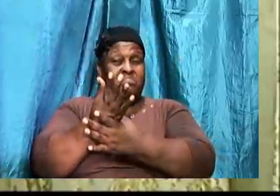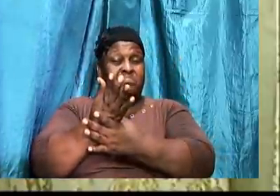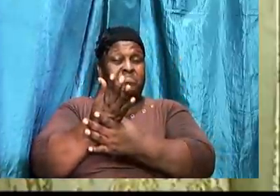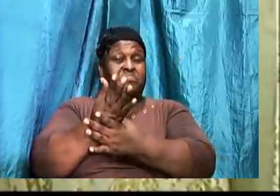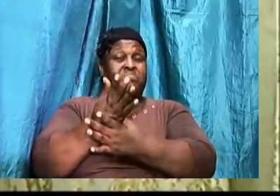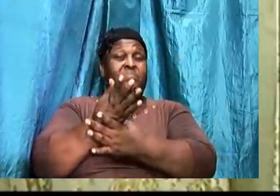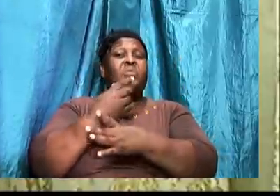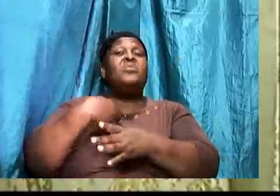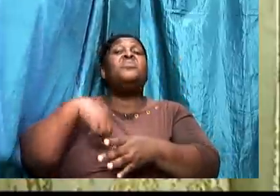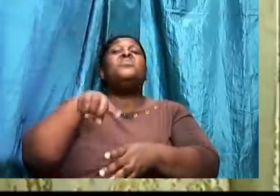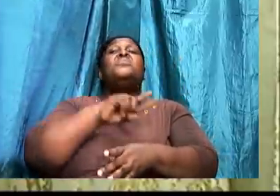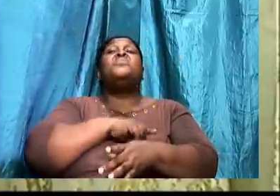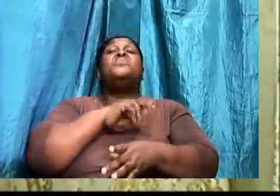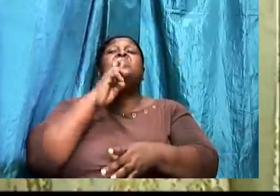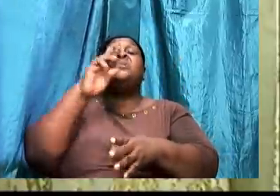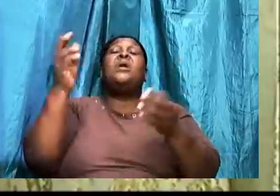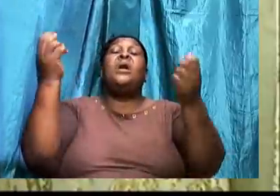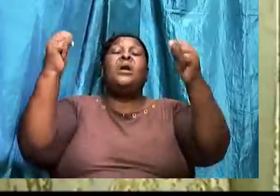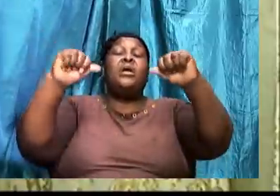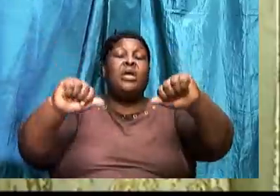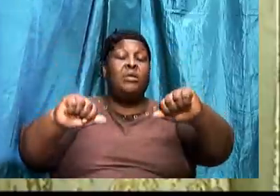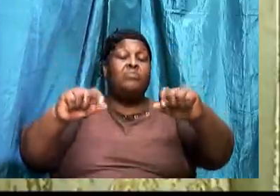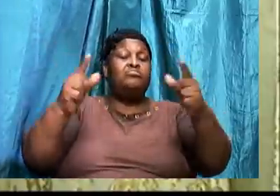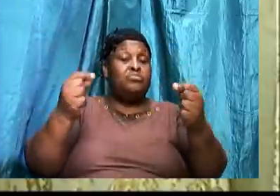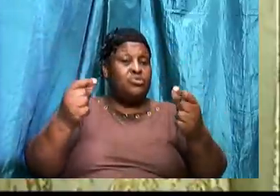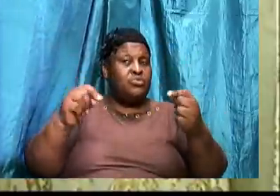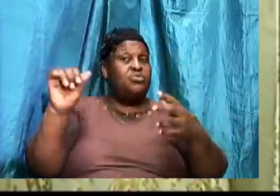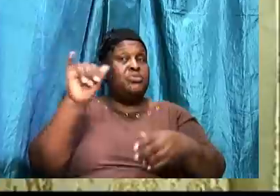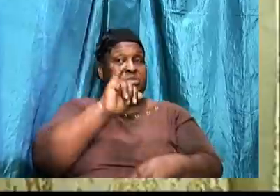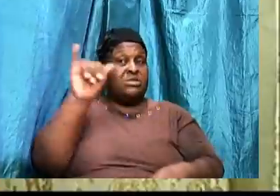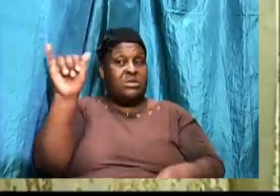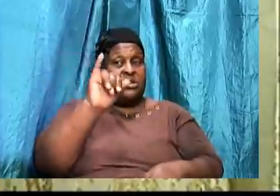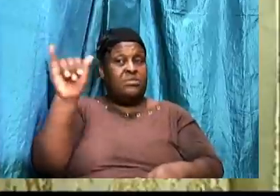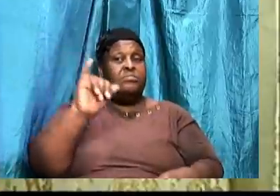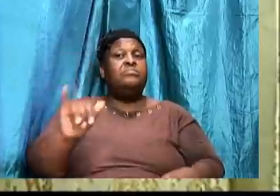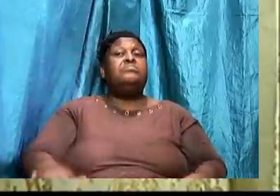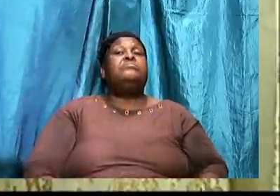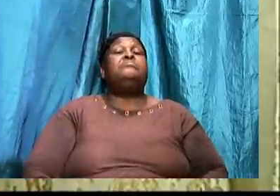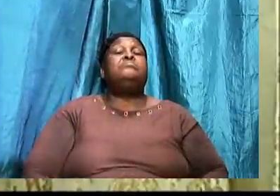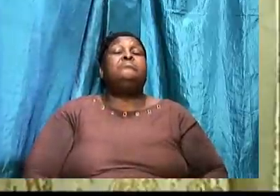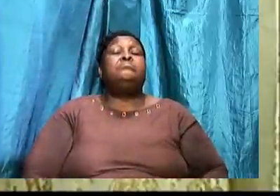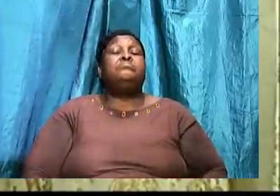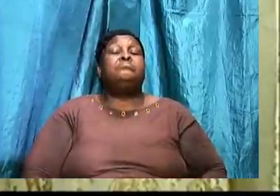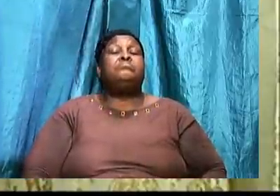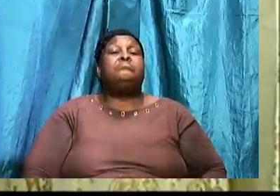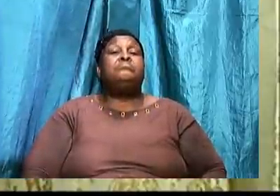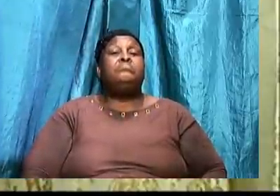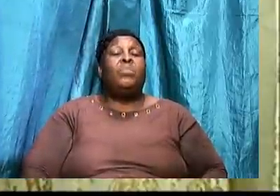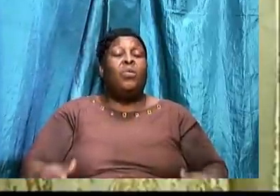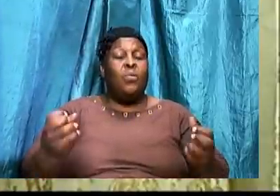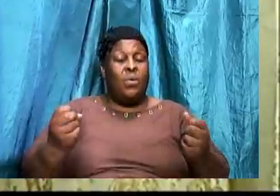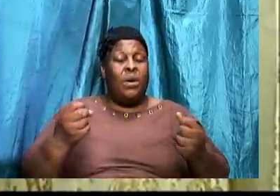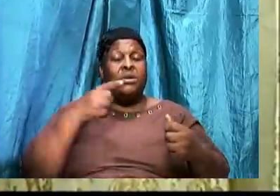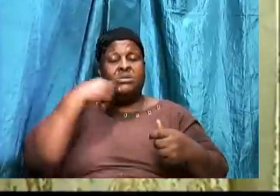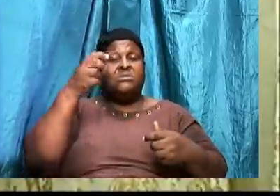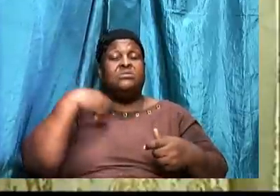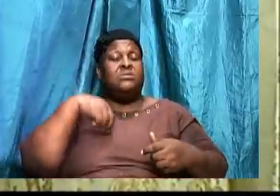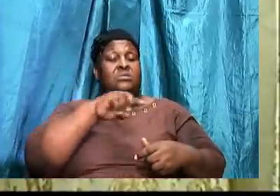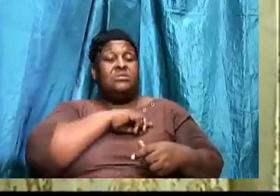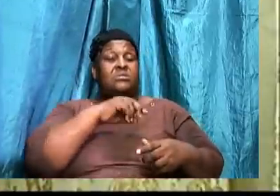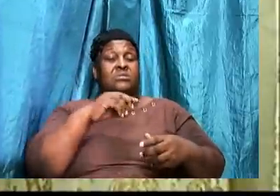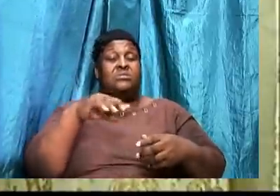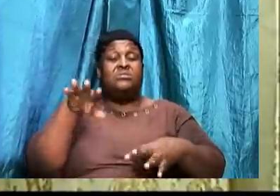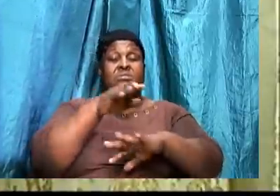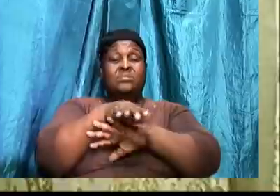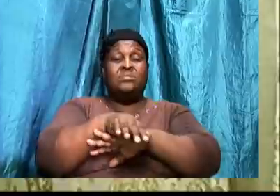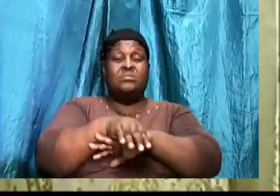We are able to do the same. I would like to tell us tonight. That